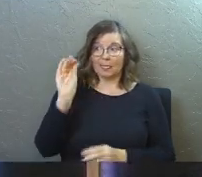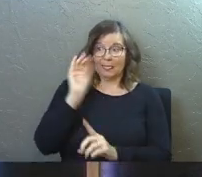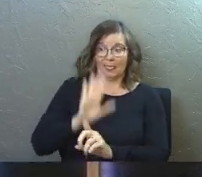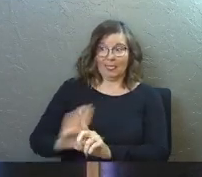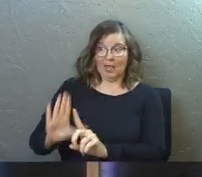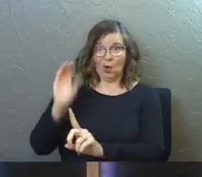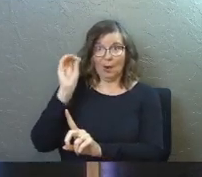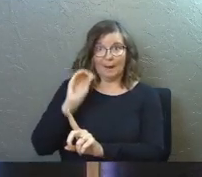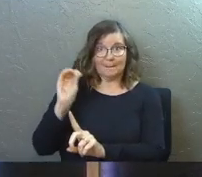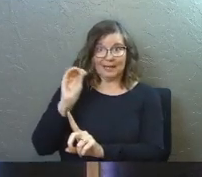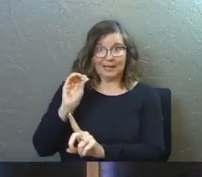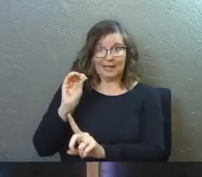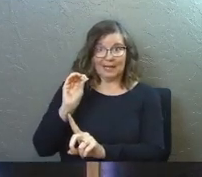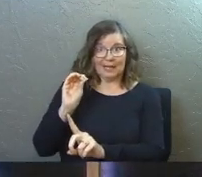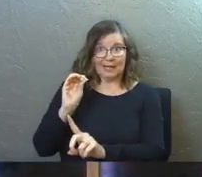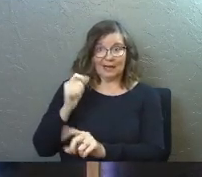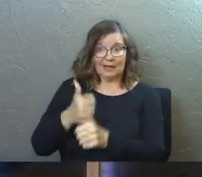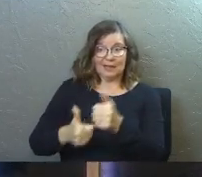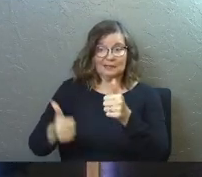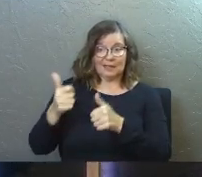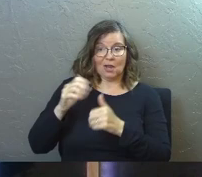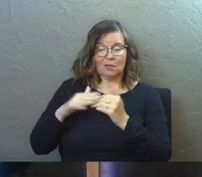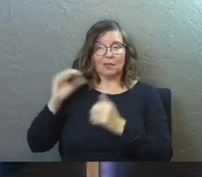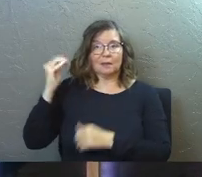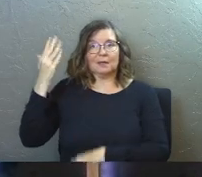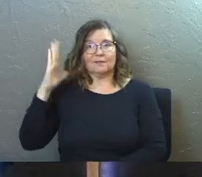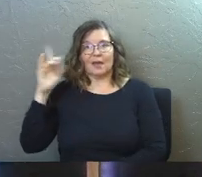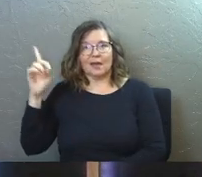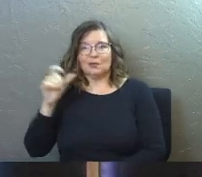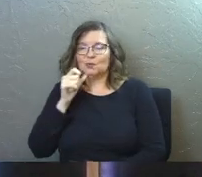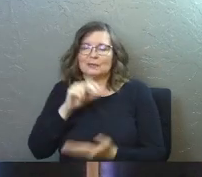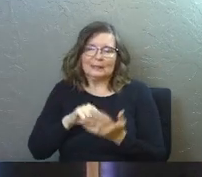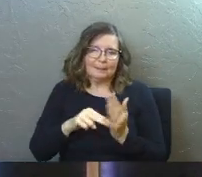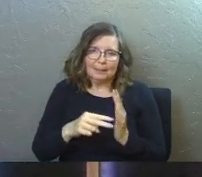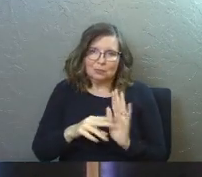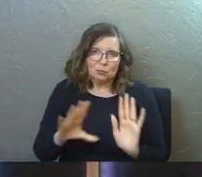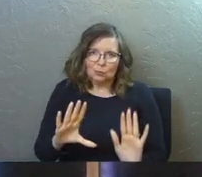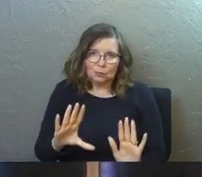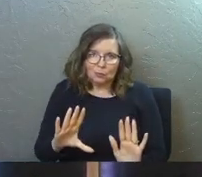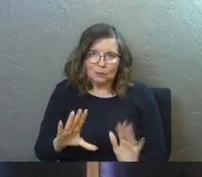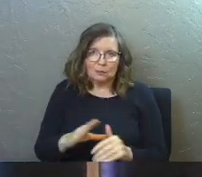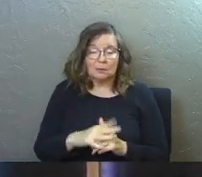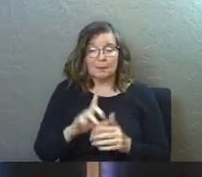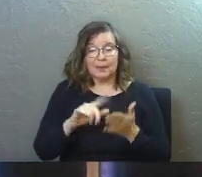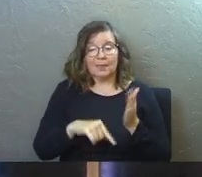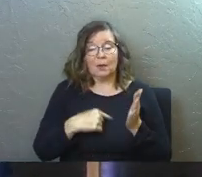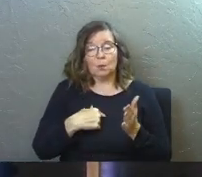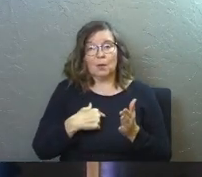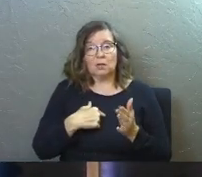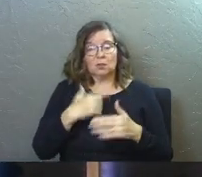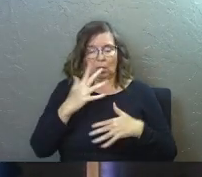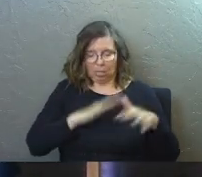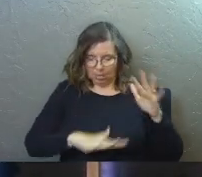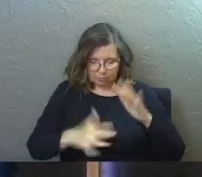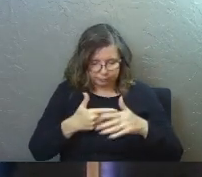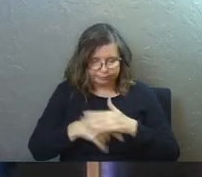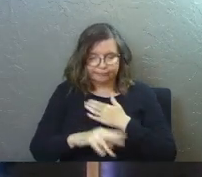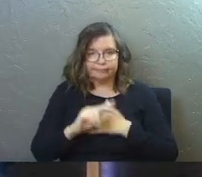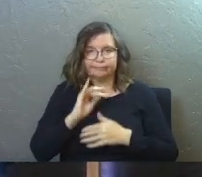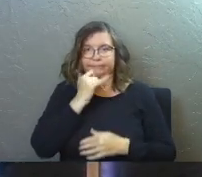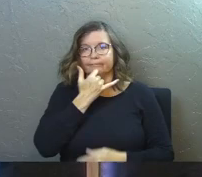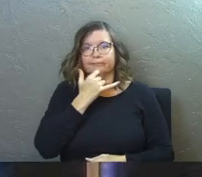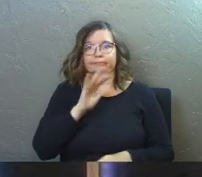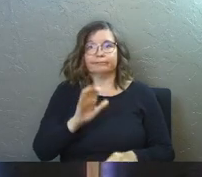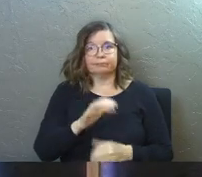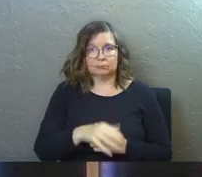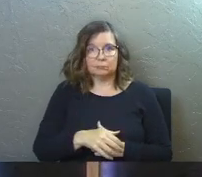opinion of you over the opinion of God. You didn't mean to, but that's what you've stumbled into, brother and sister.